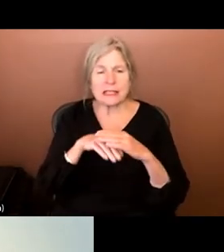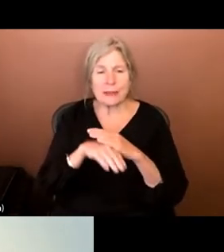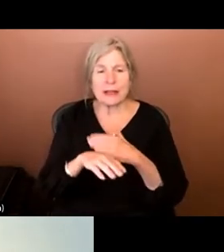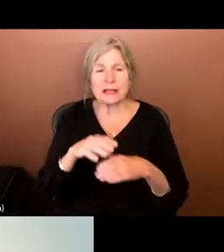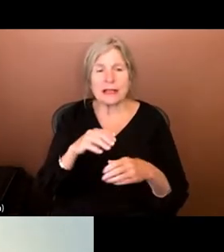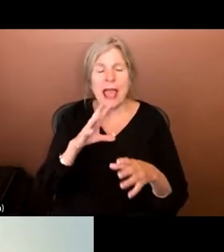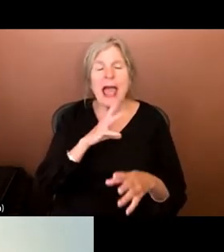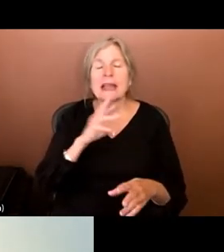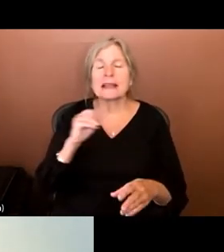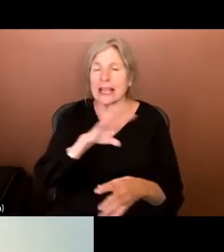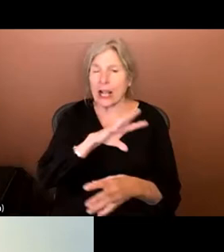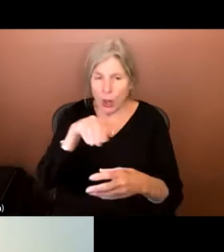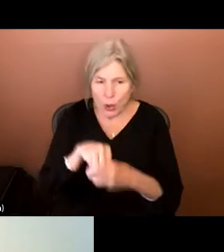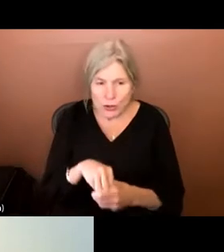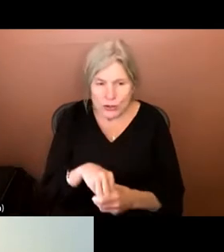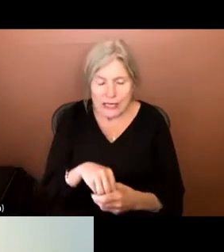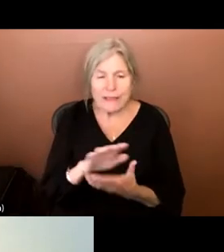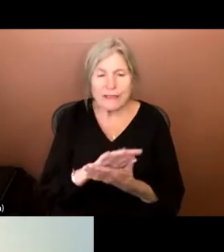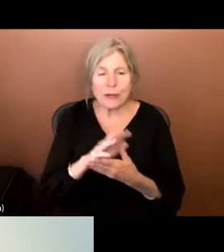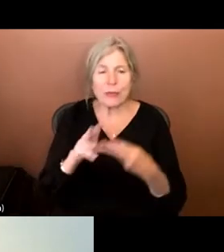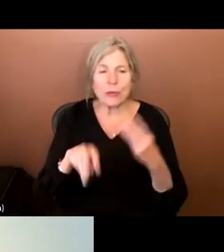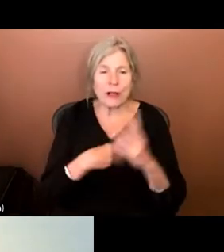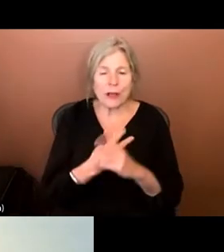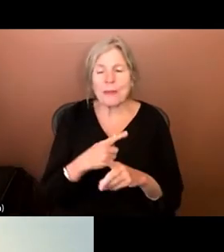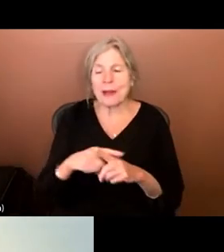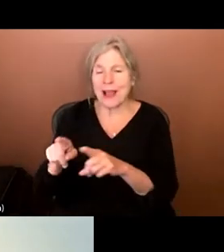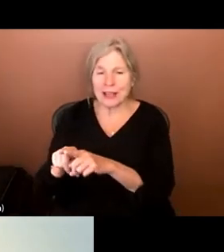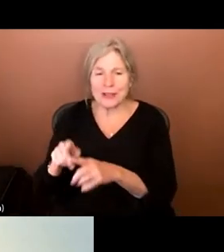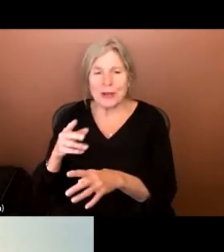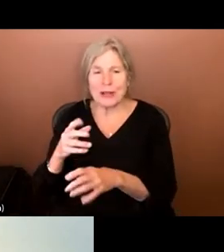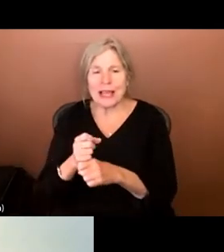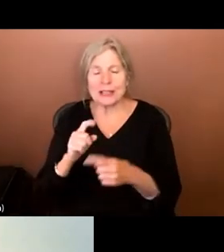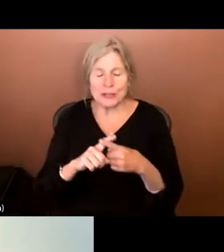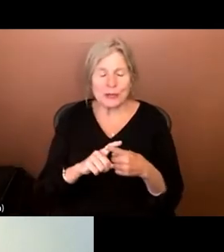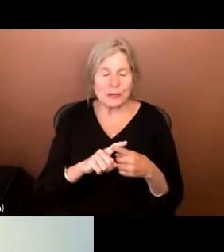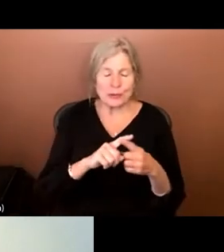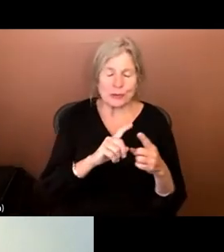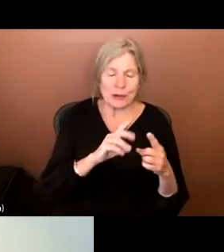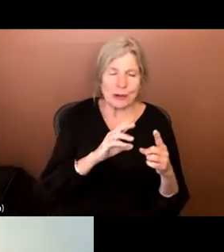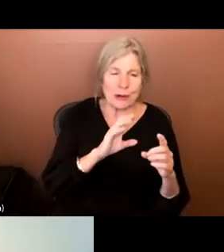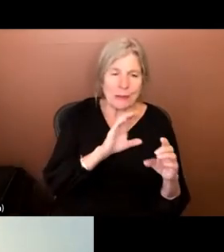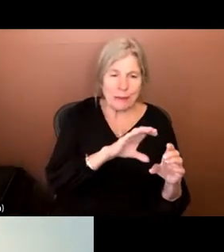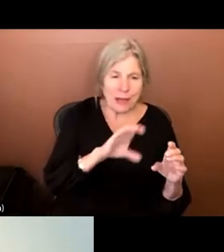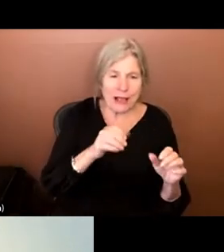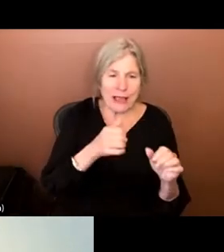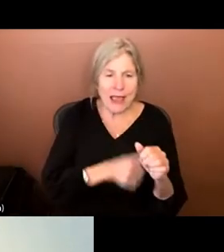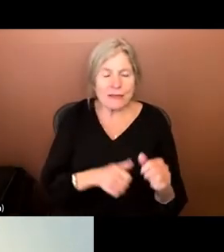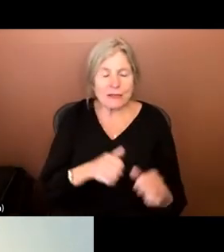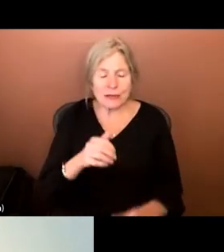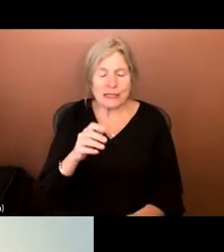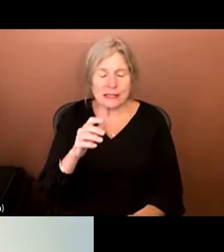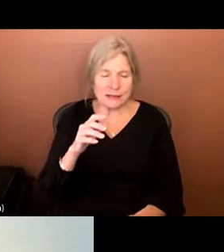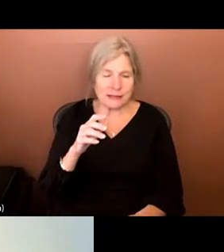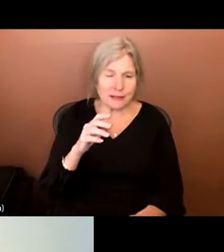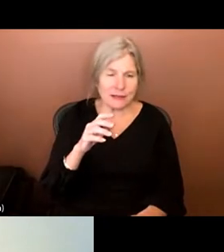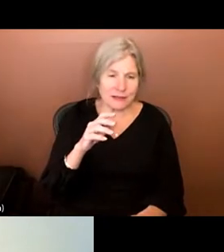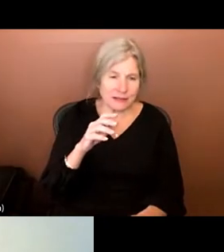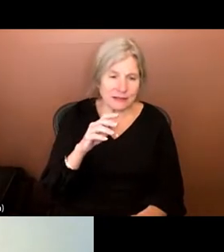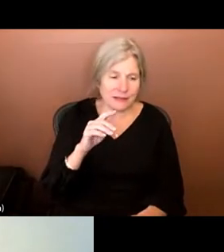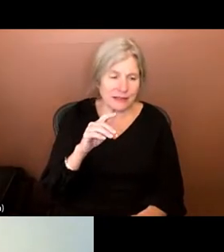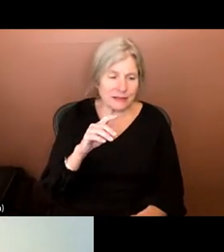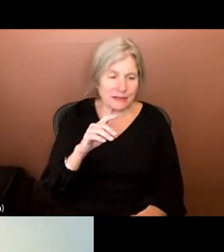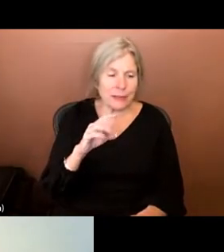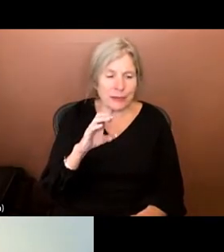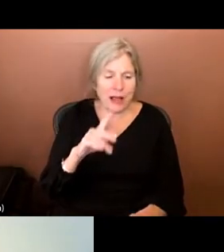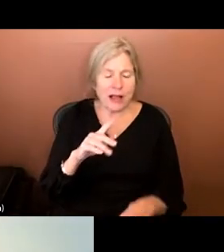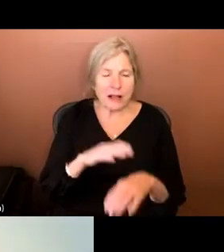inclusion in the film world. But I also get to block every scene in the TV show, the streaming television show I work in. So on a